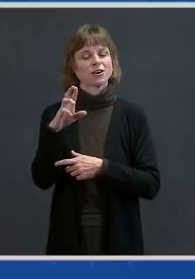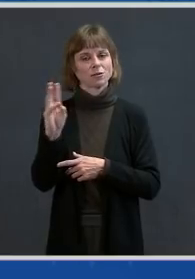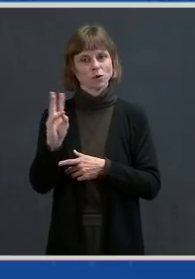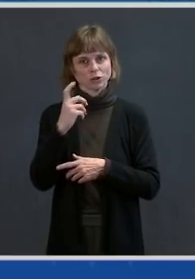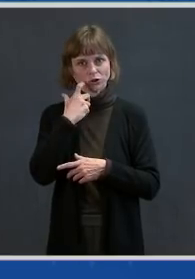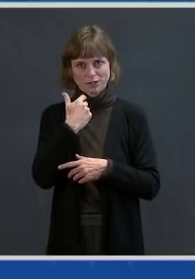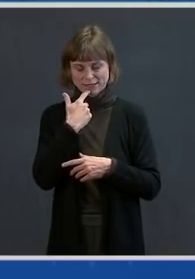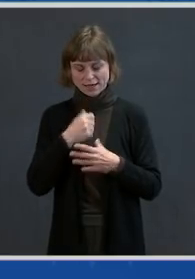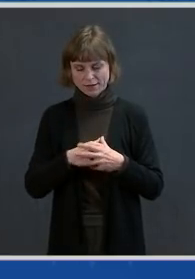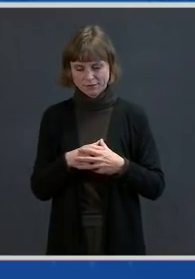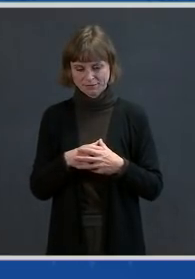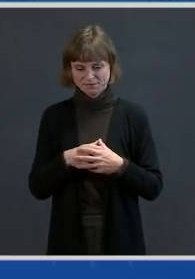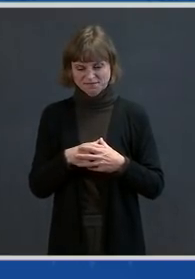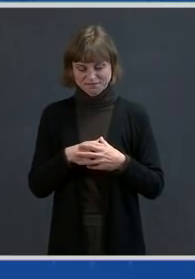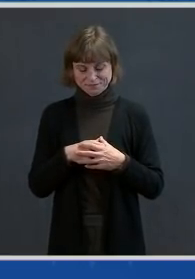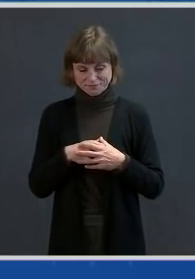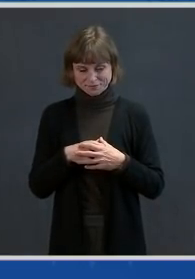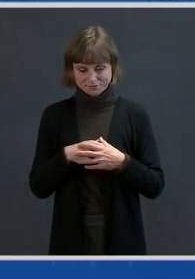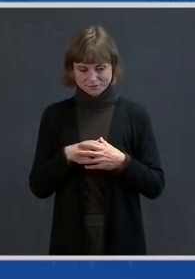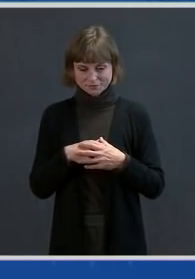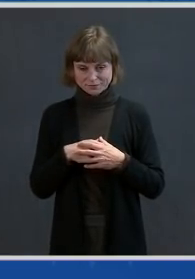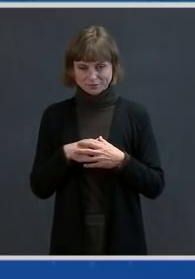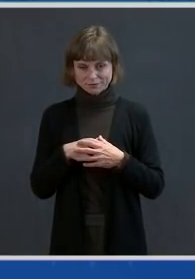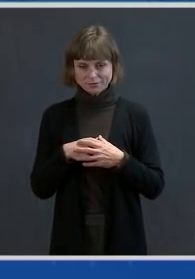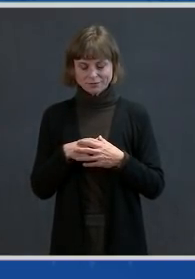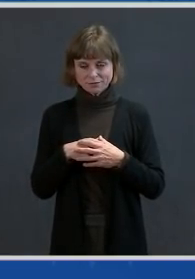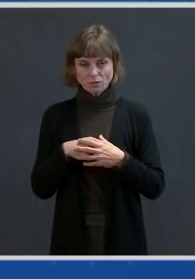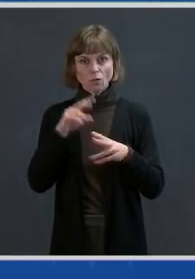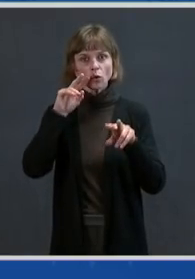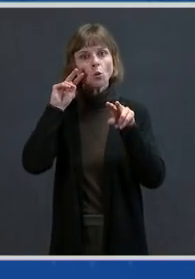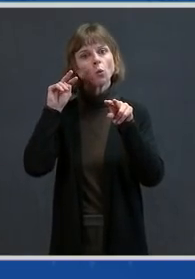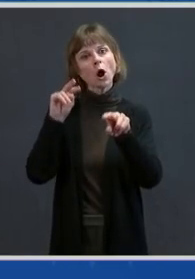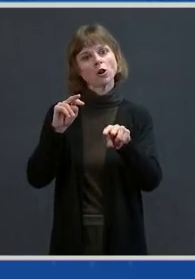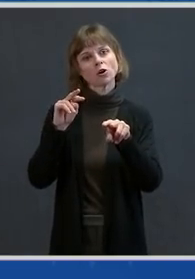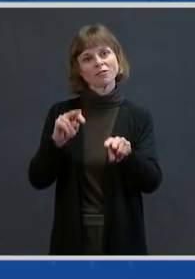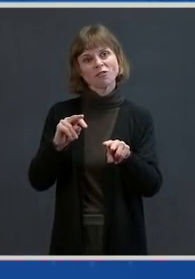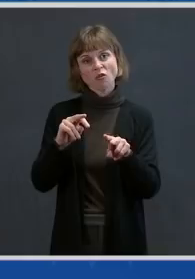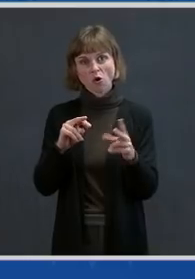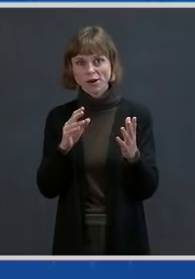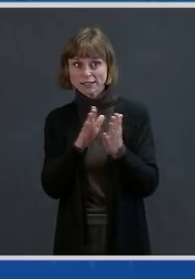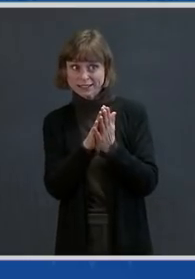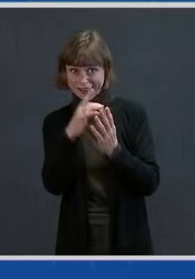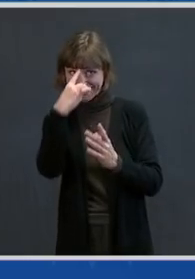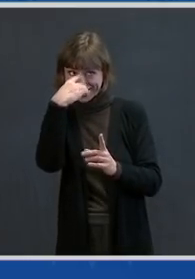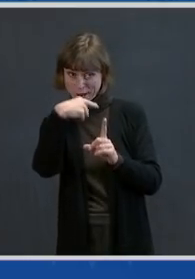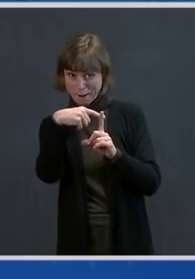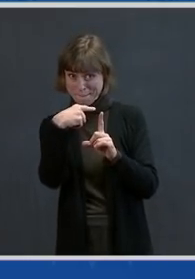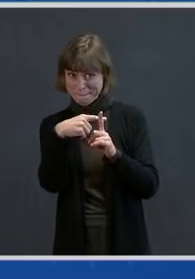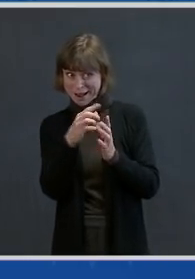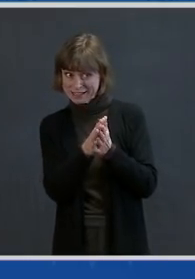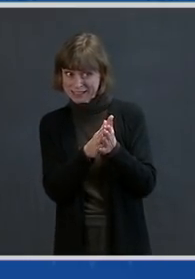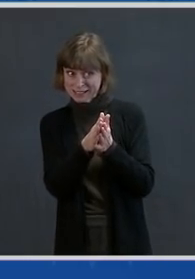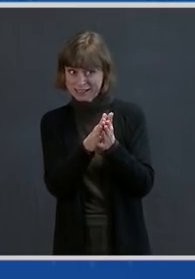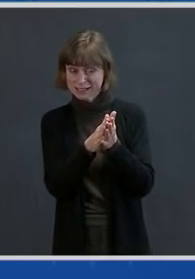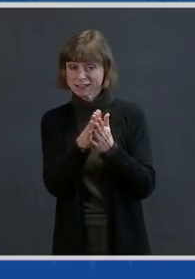forward with very positive anticipation to the final determination of the